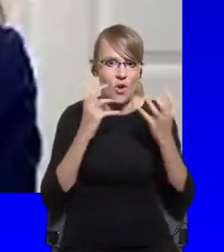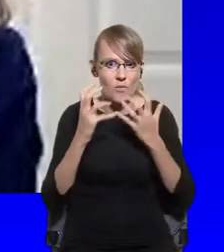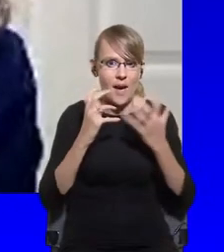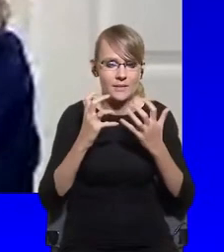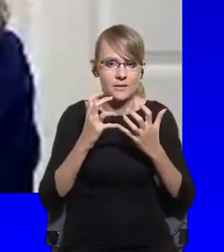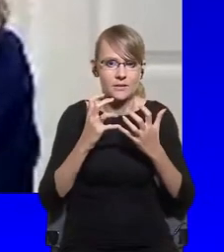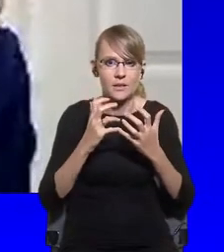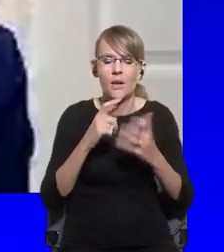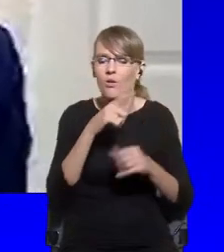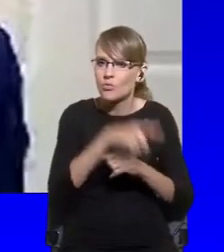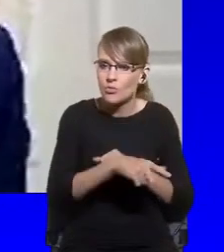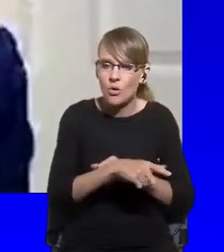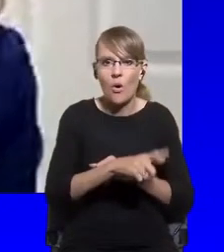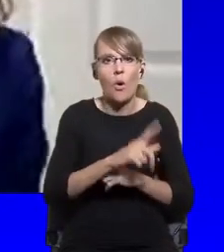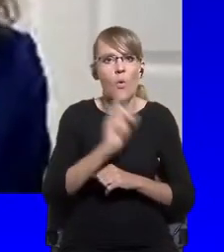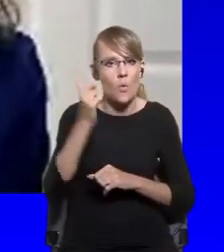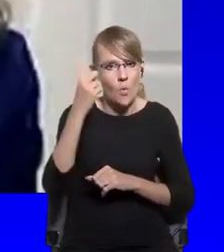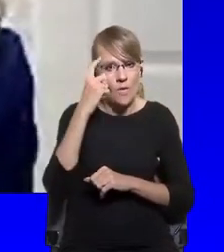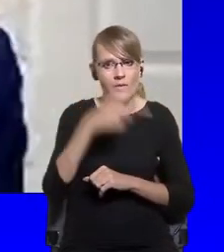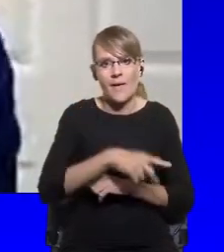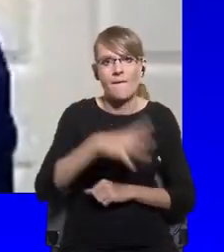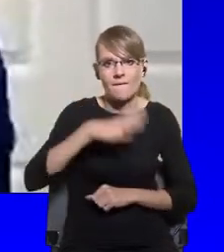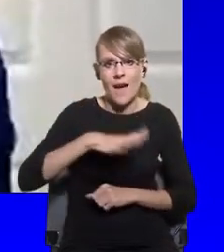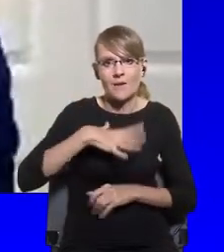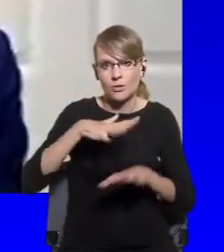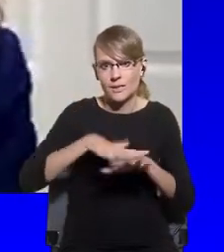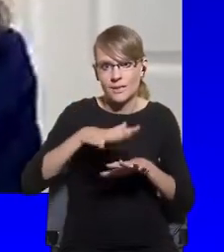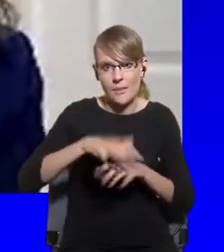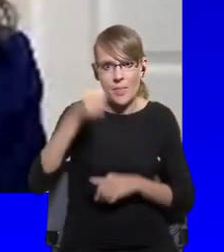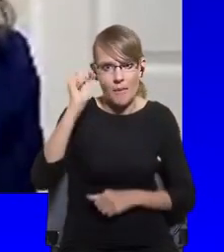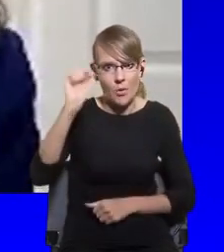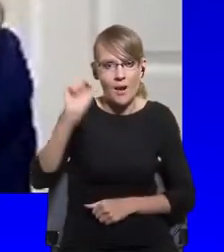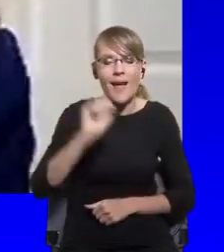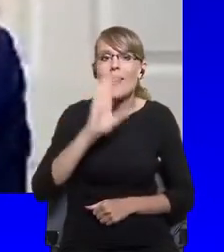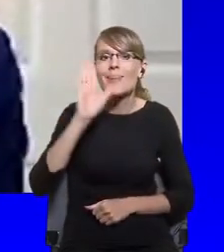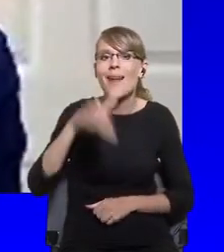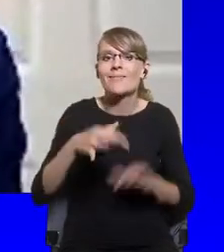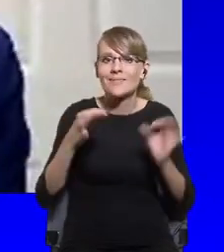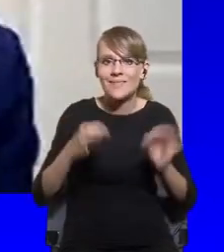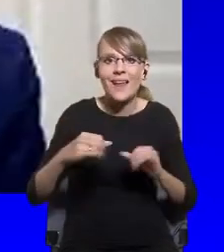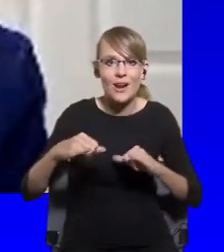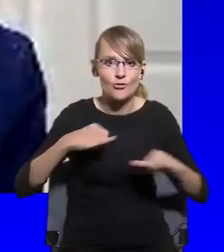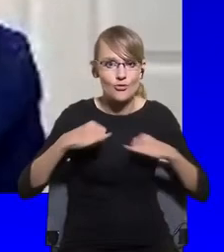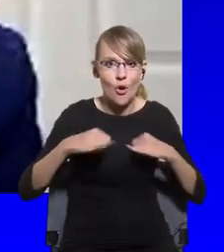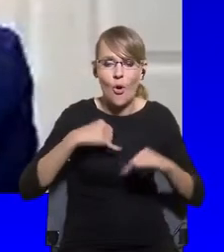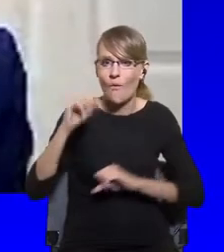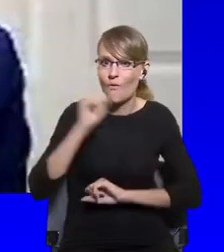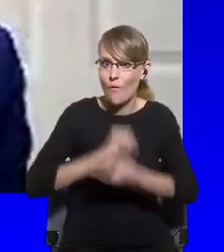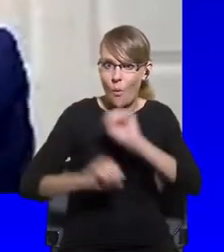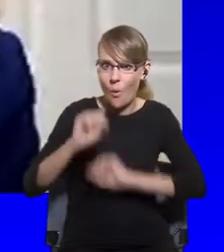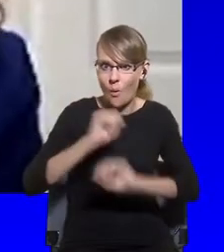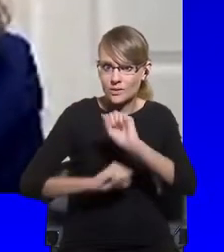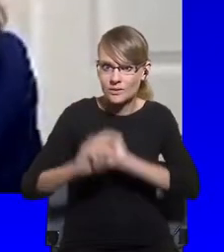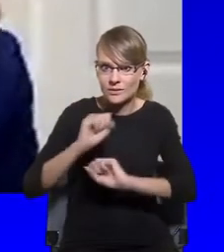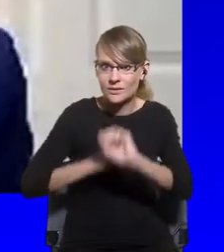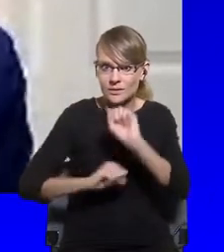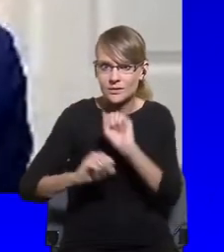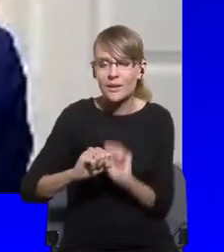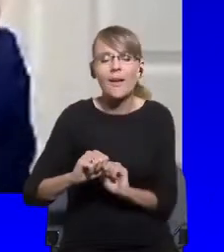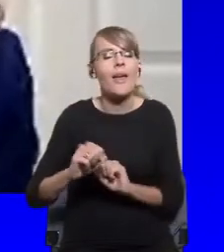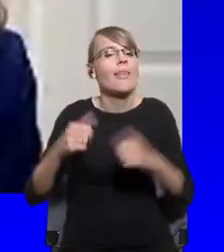Well, even today, the government in Italy does not, is not inclined to publish